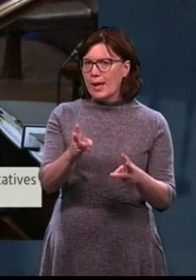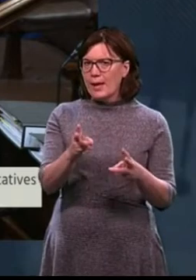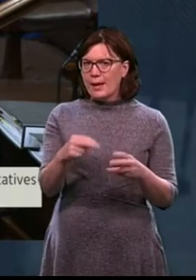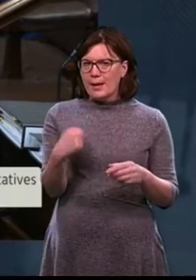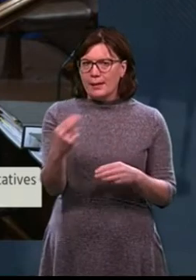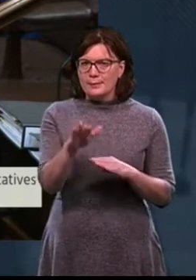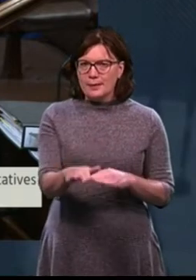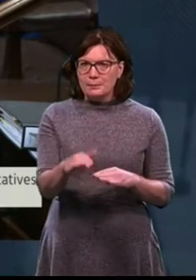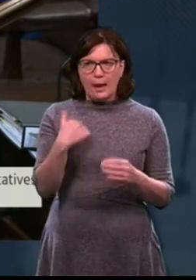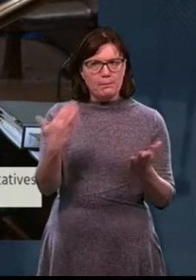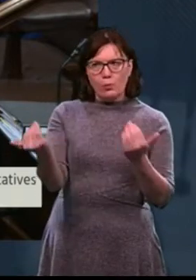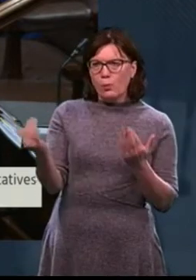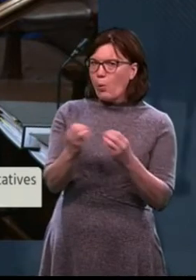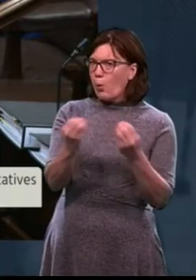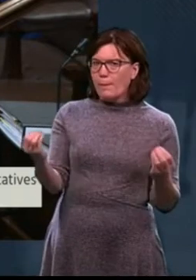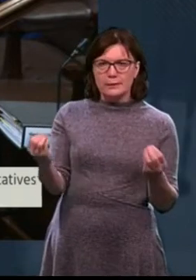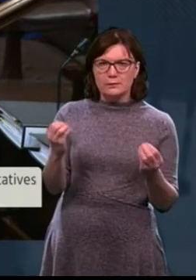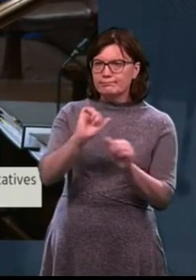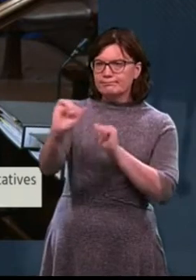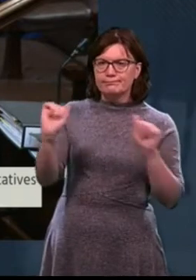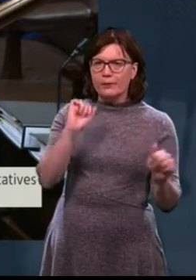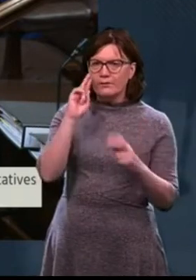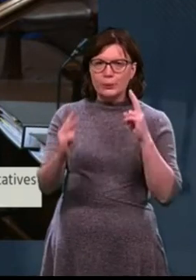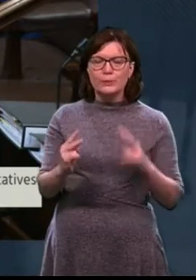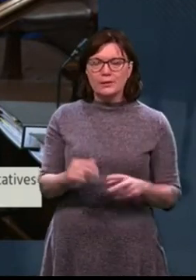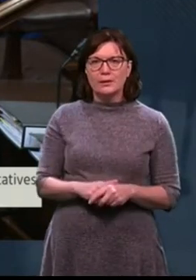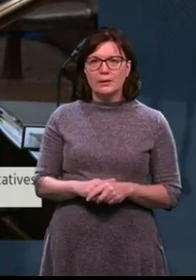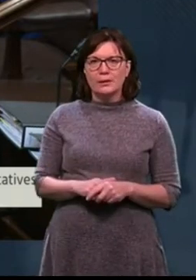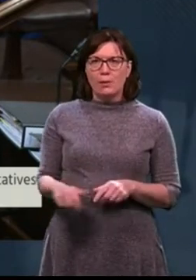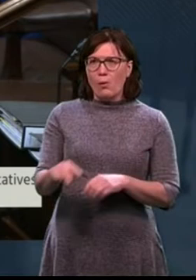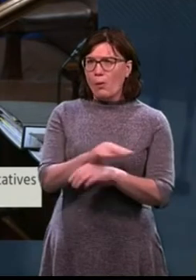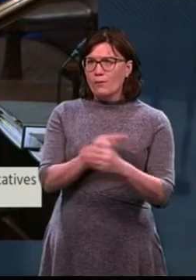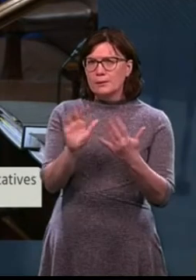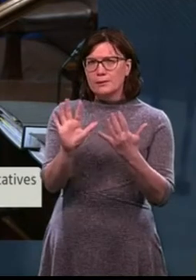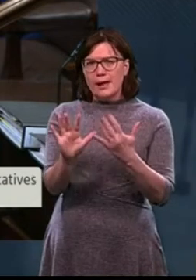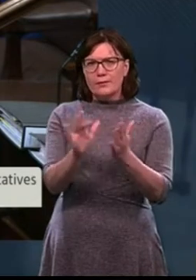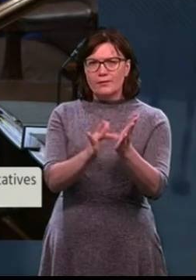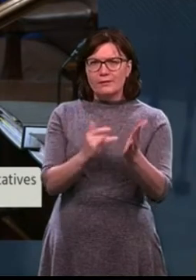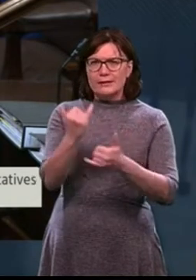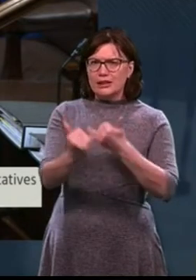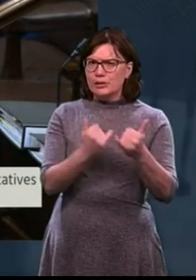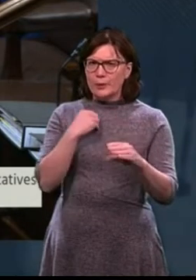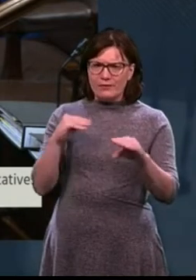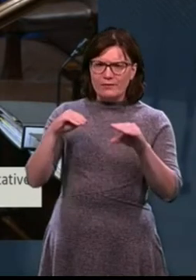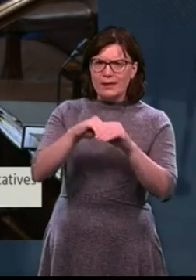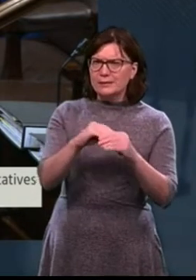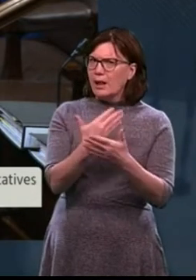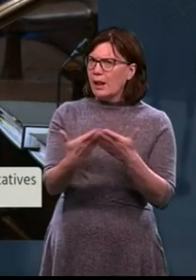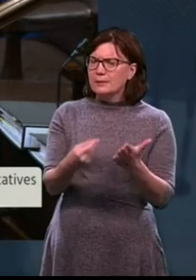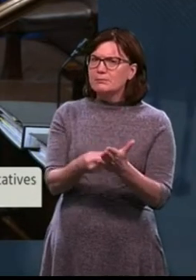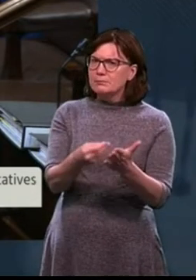I do have a sense that for the last number of years, for over 10 to 15 years, there's been investment in child and adolescent mental health